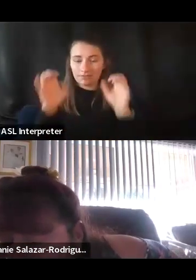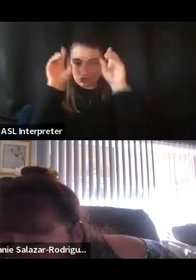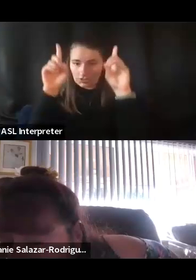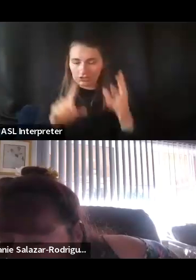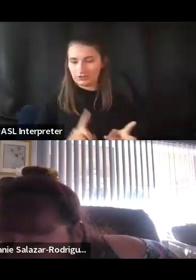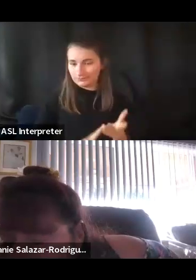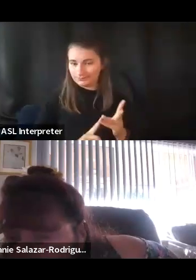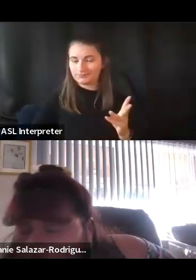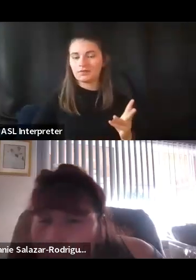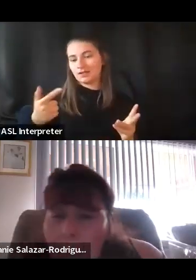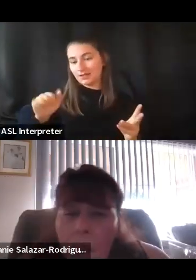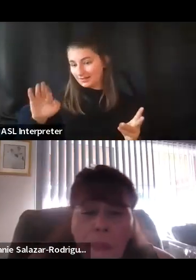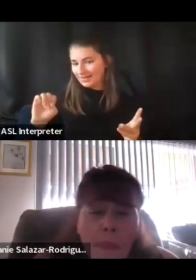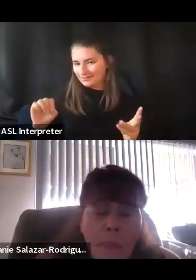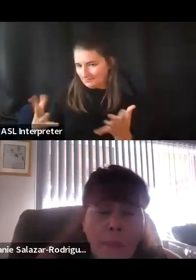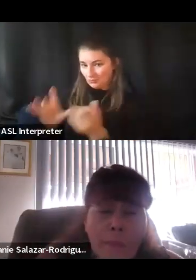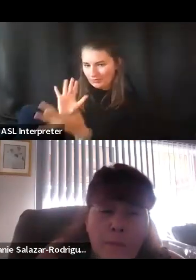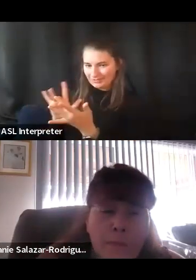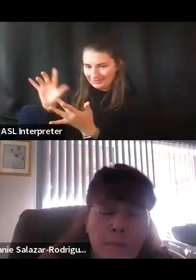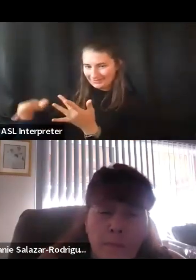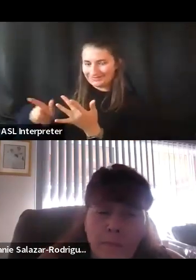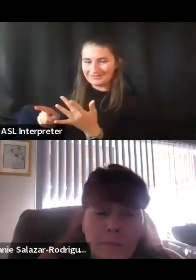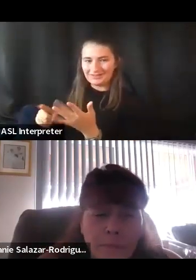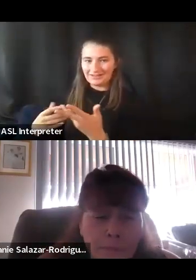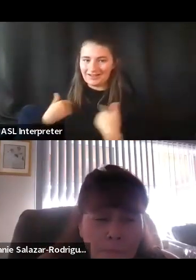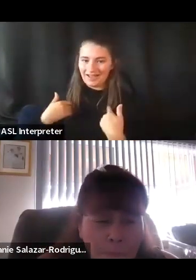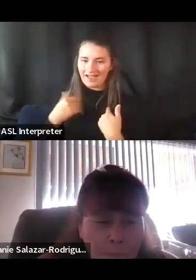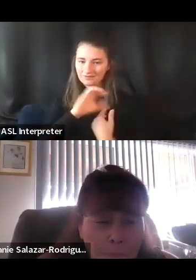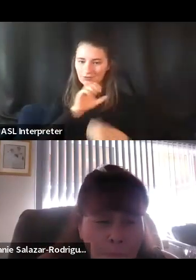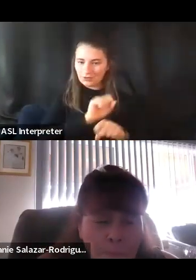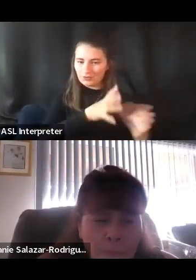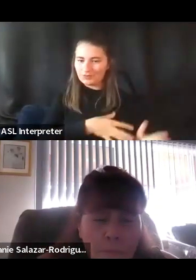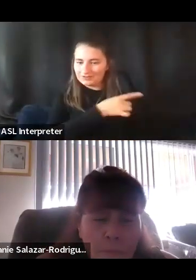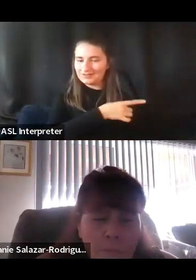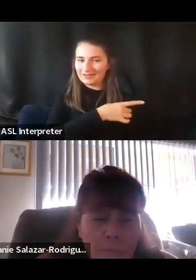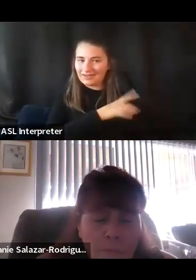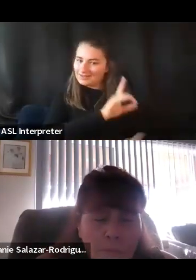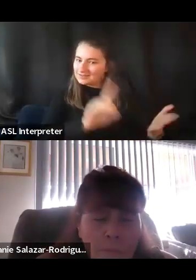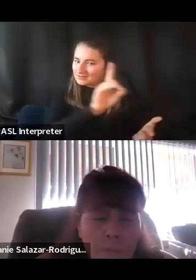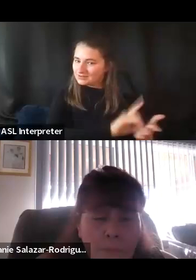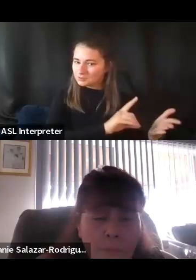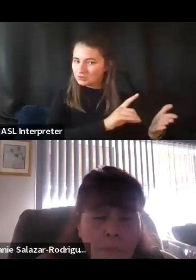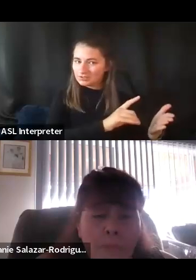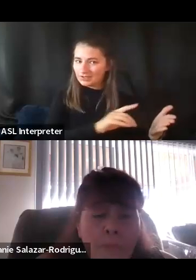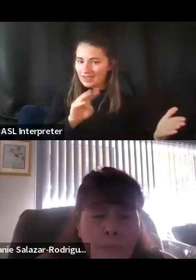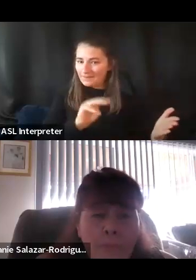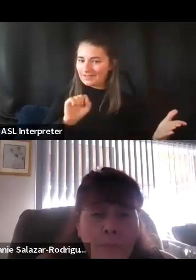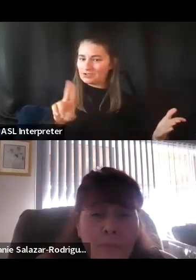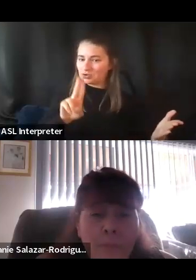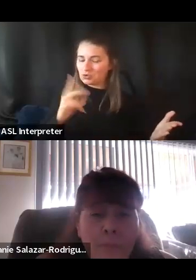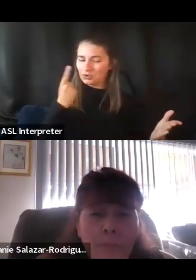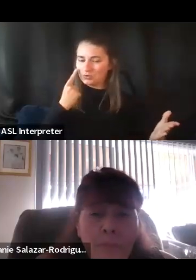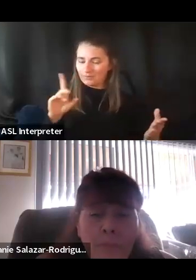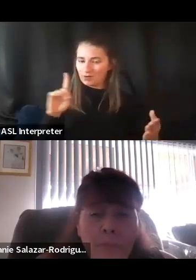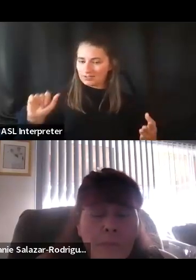get his contact after this, because I have a constituent, not mine, that reached out that said they're getting discriminated against that MSU for their